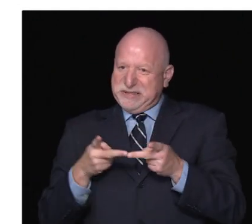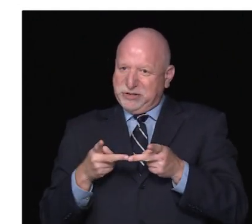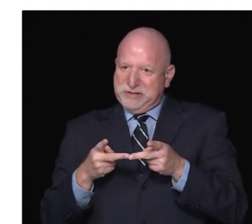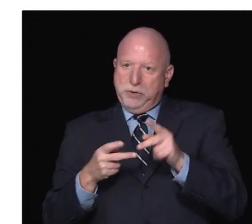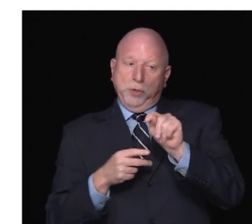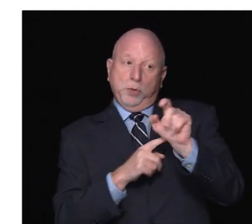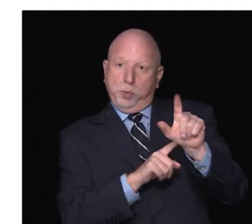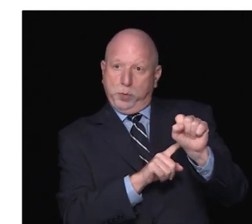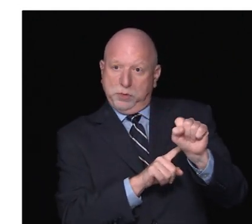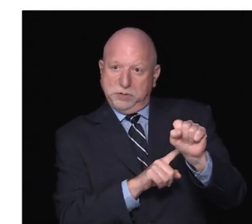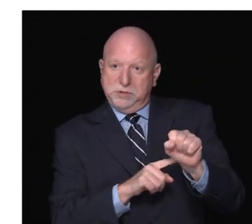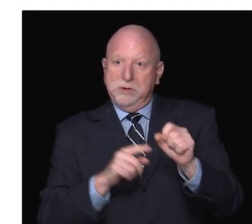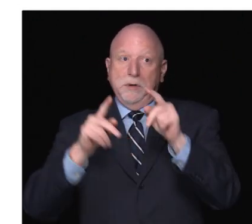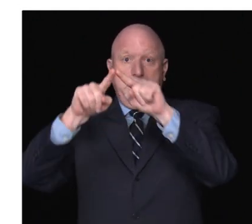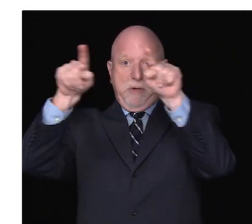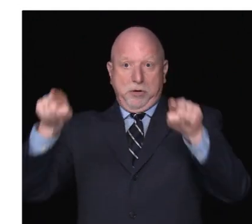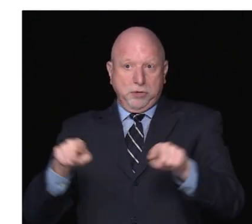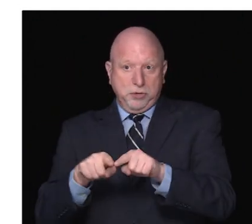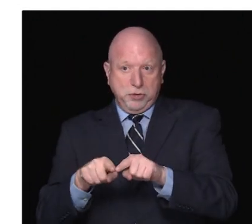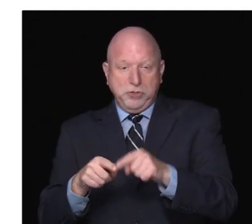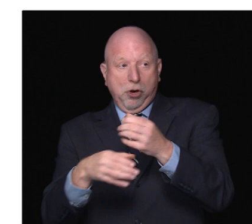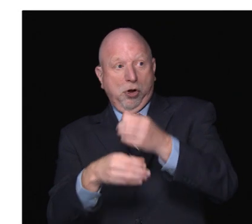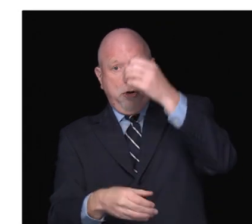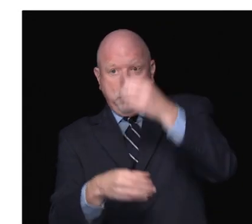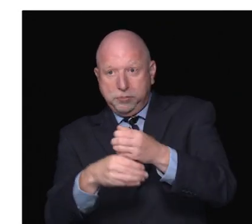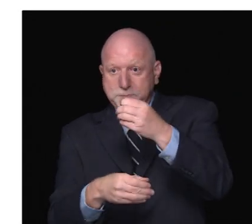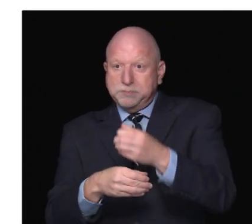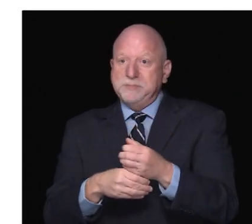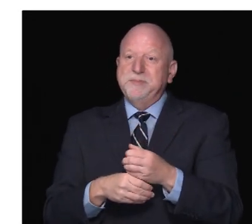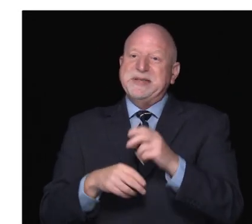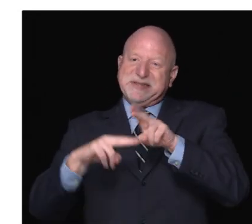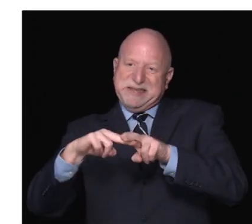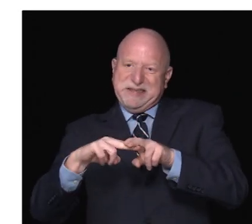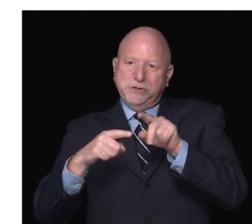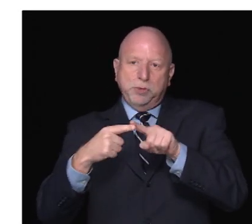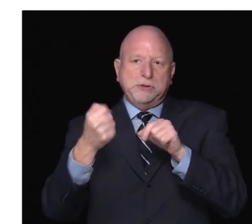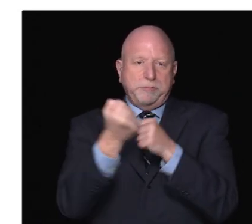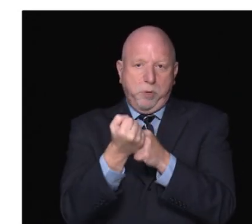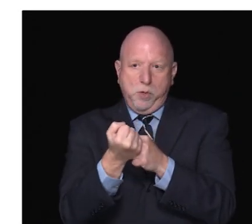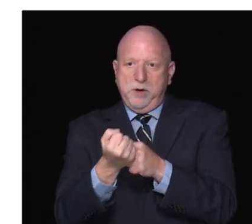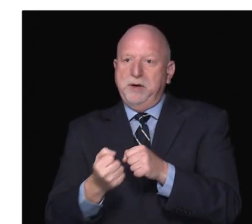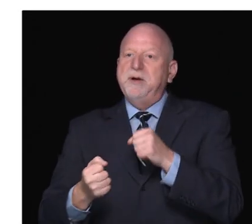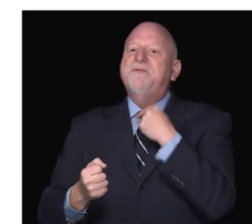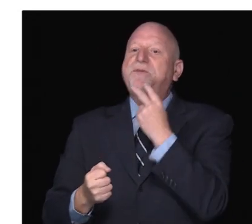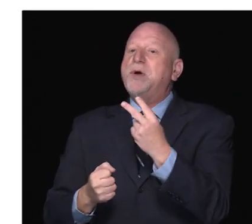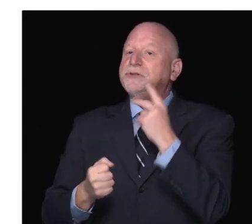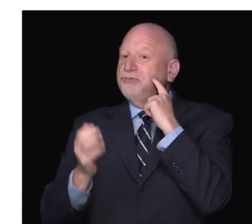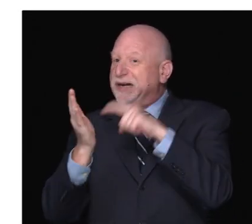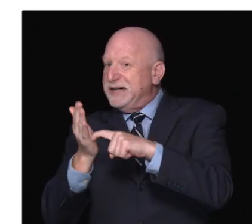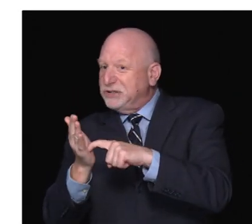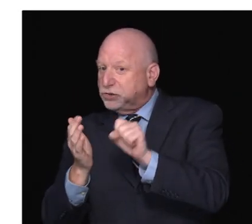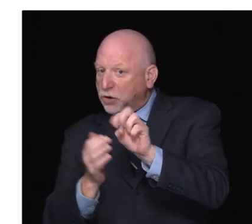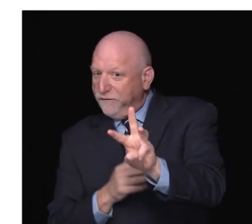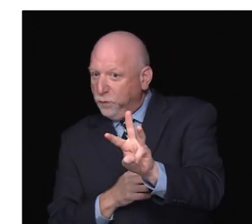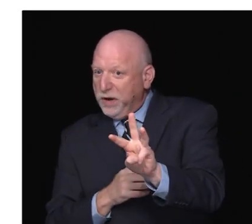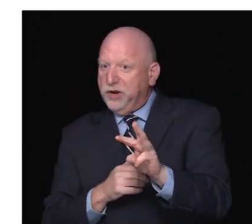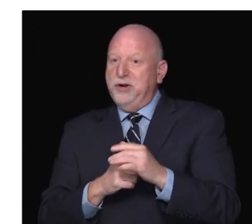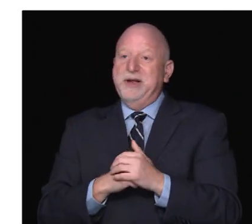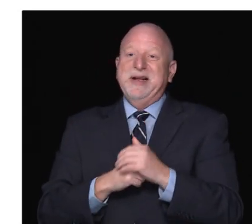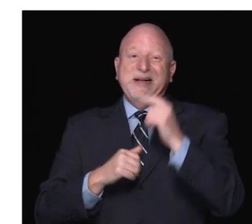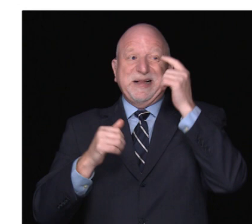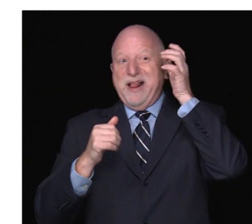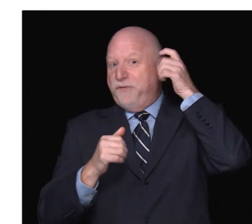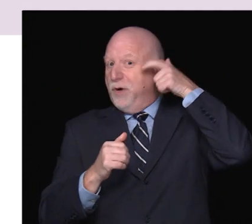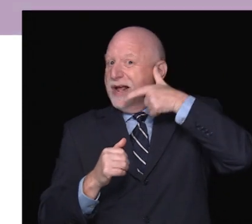positioning tools such as monitor arms and keyboards, back and seat supports, voice recognition software, and telephone